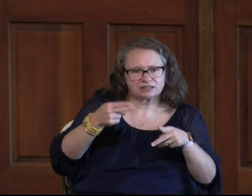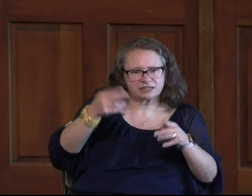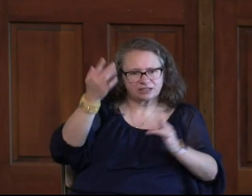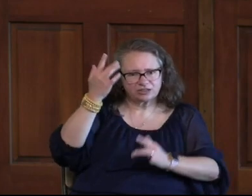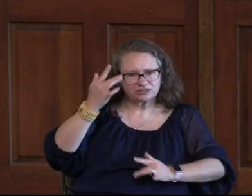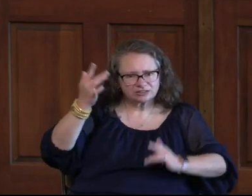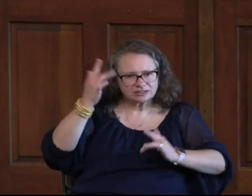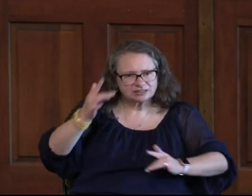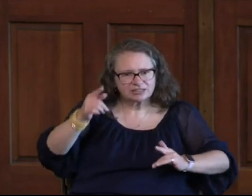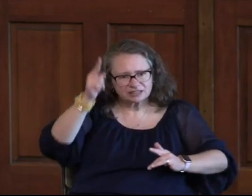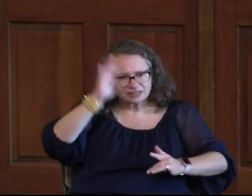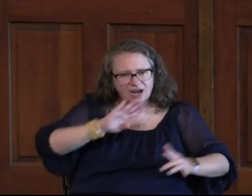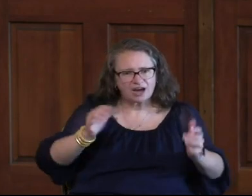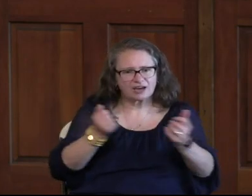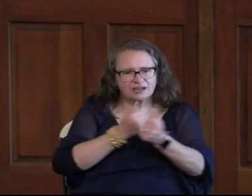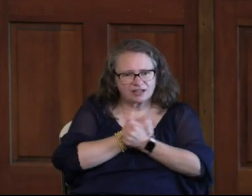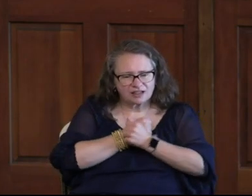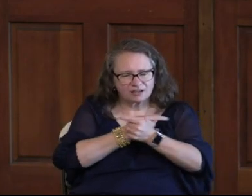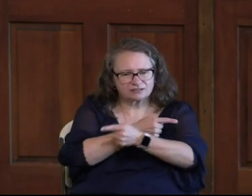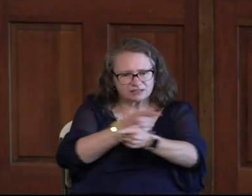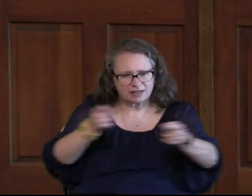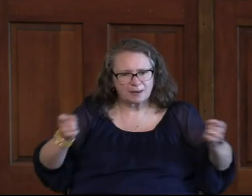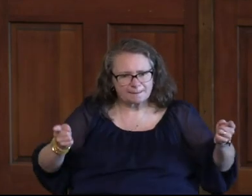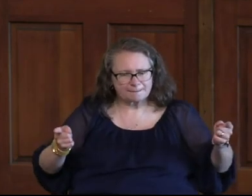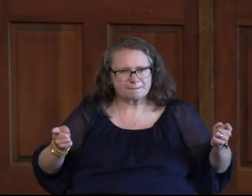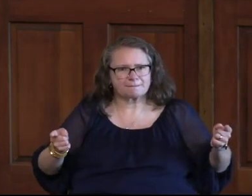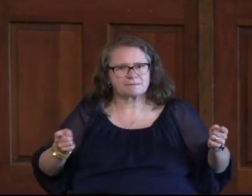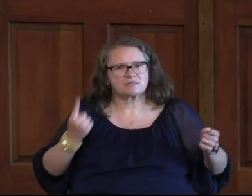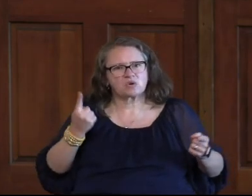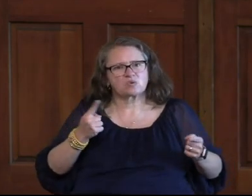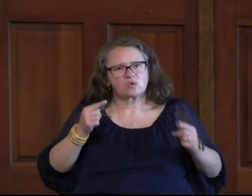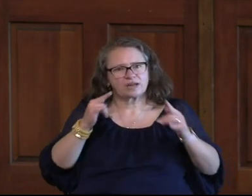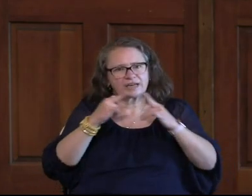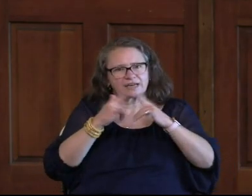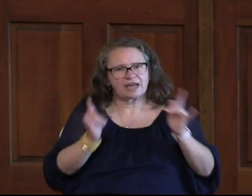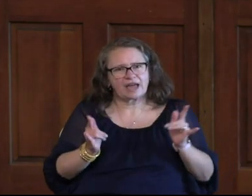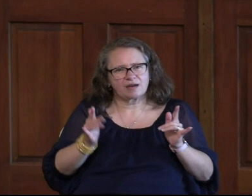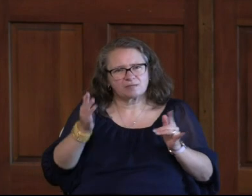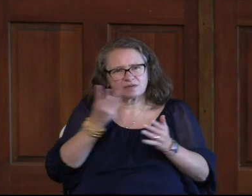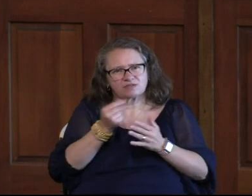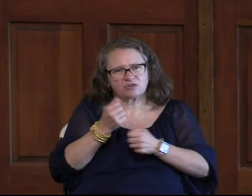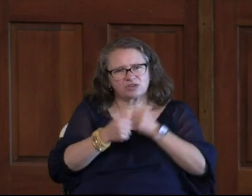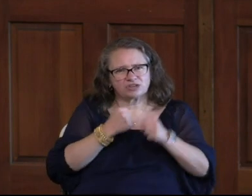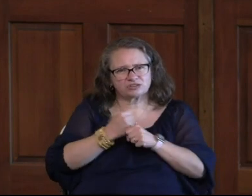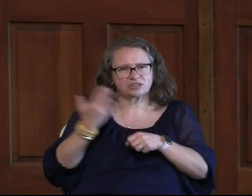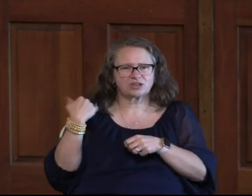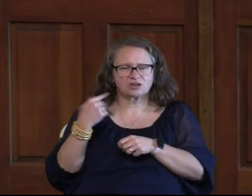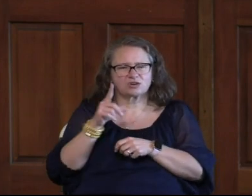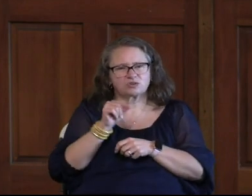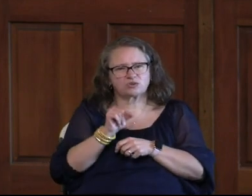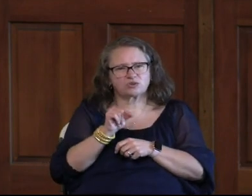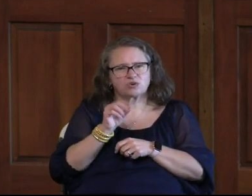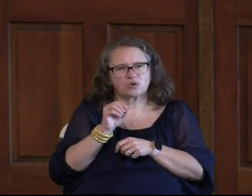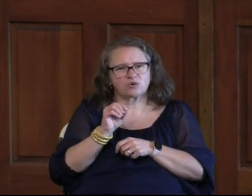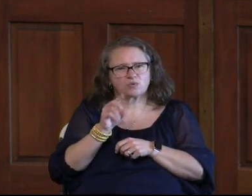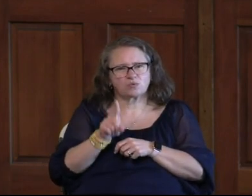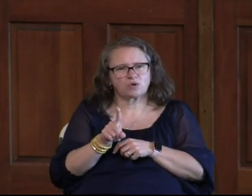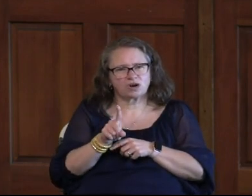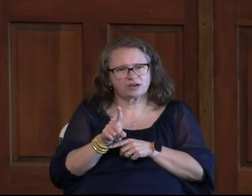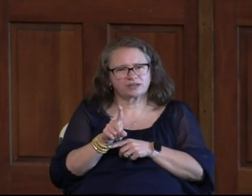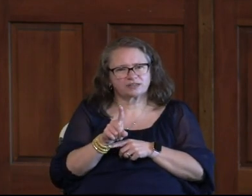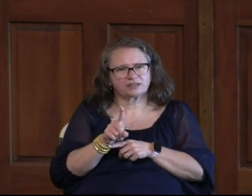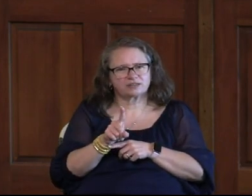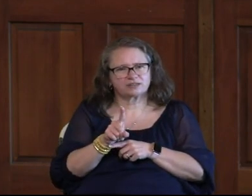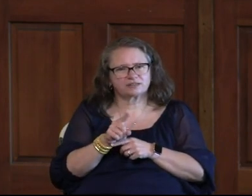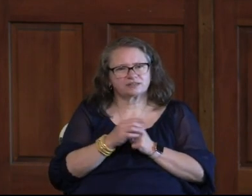loves them. Uh, this is one of the camps they did a couple years ago in 2001. Um,